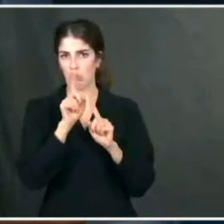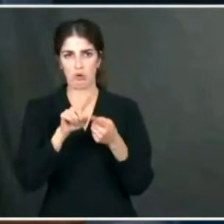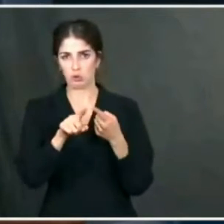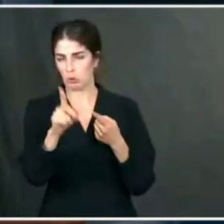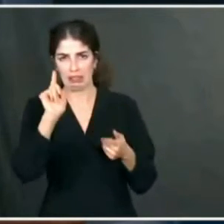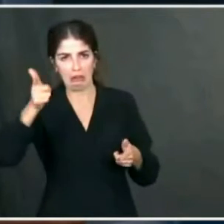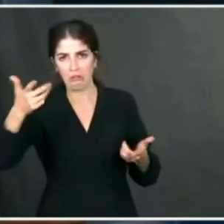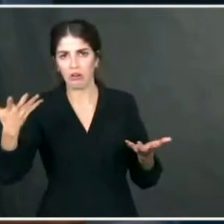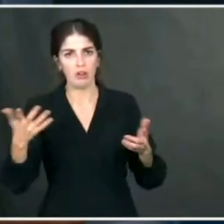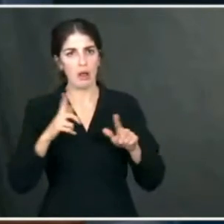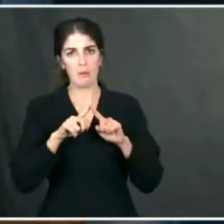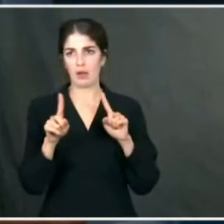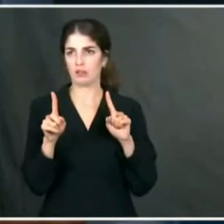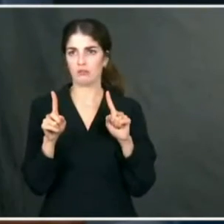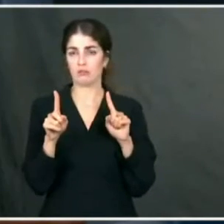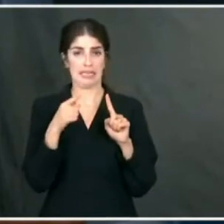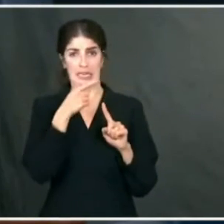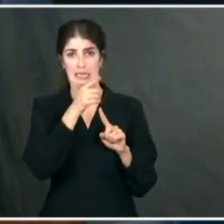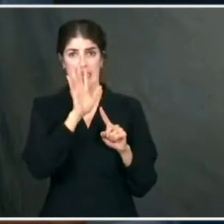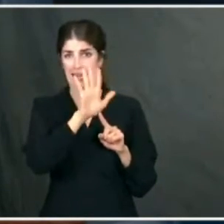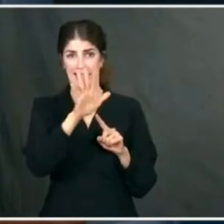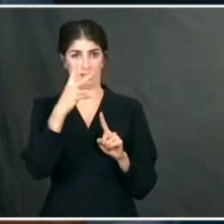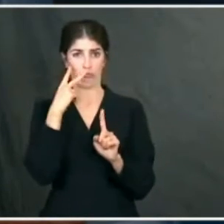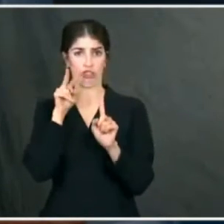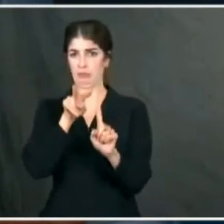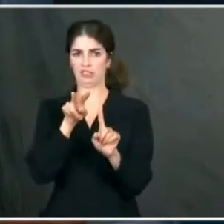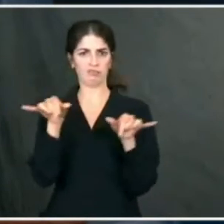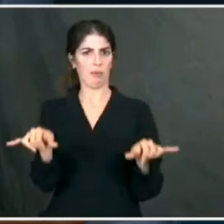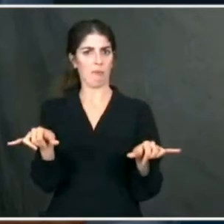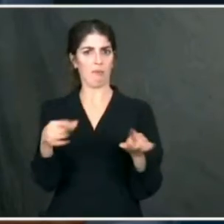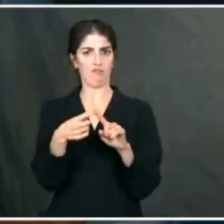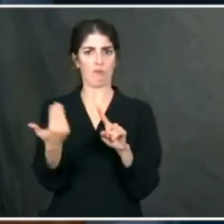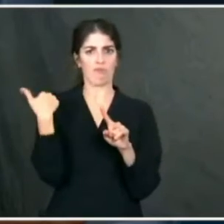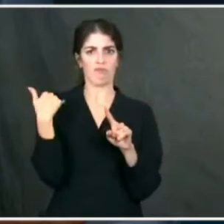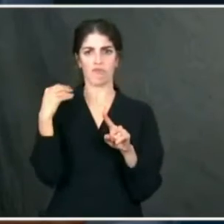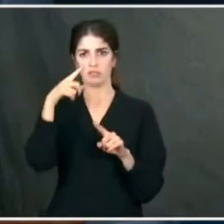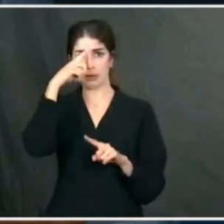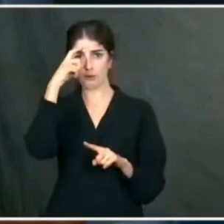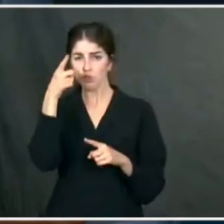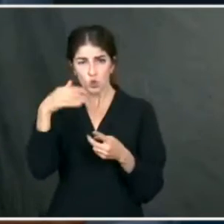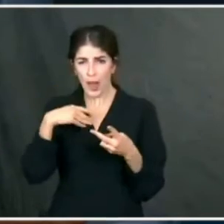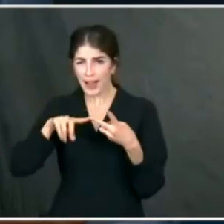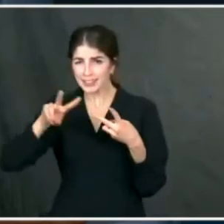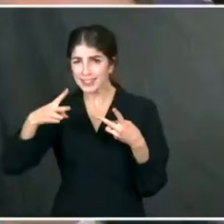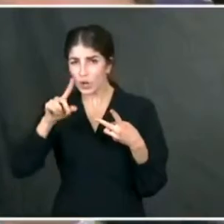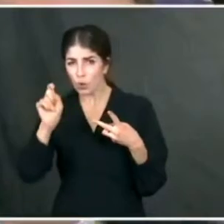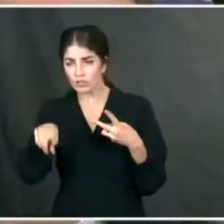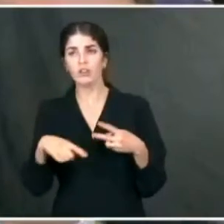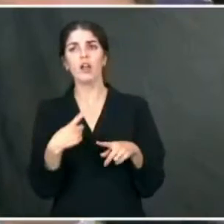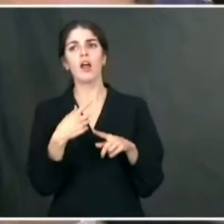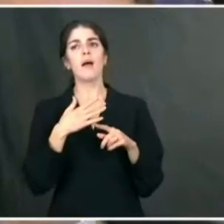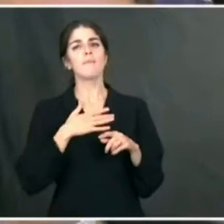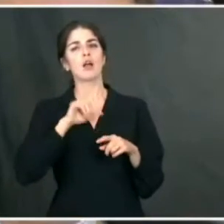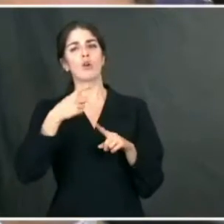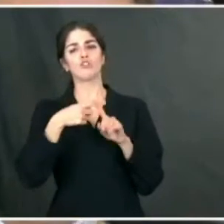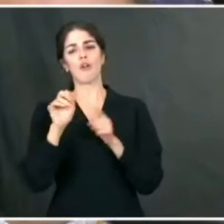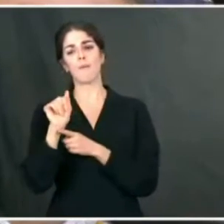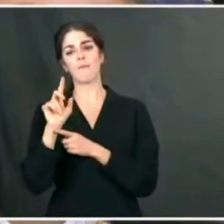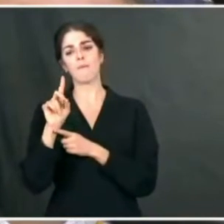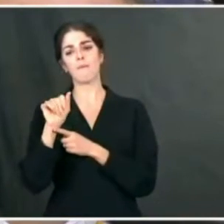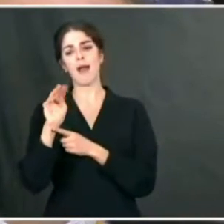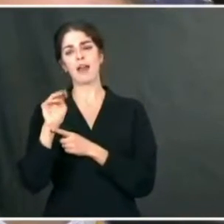there's not a change in his position from what he said earlier this summer. Did you have another question? I have a question from Adam Longa of